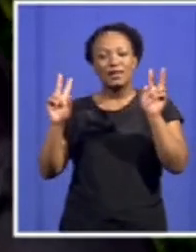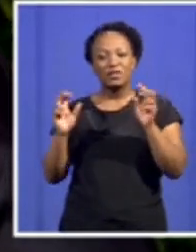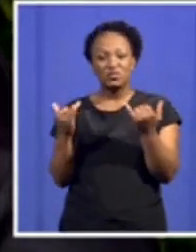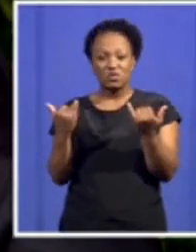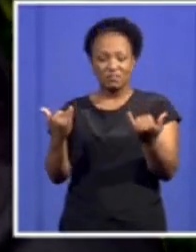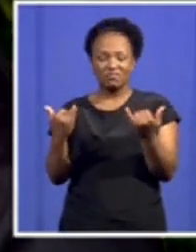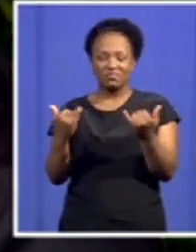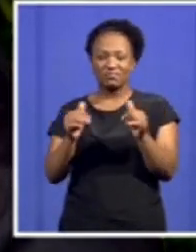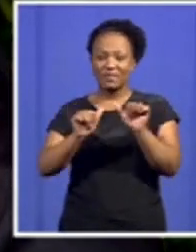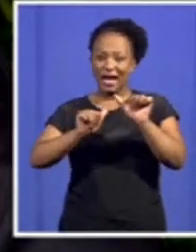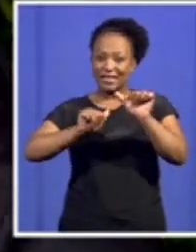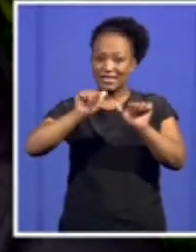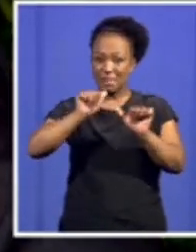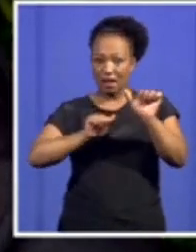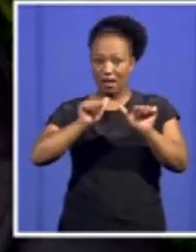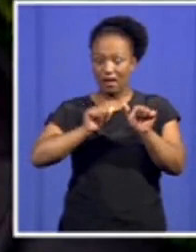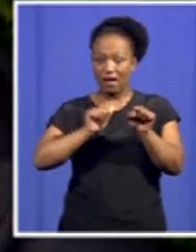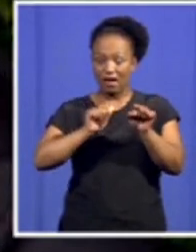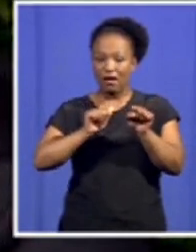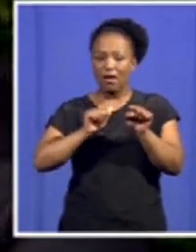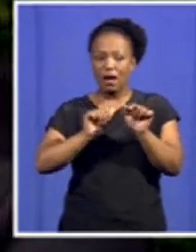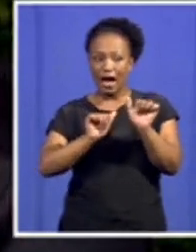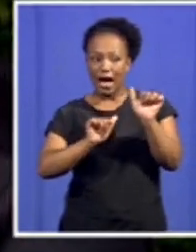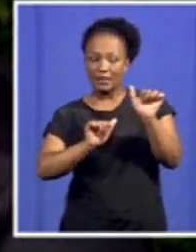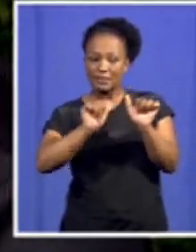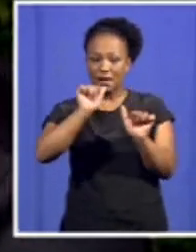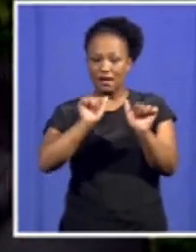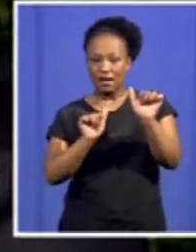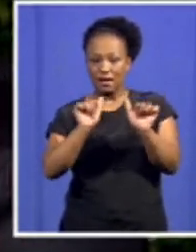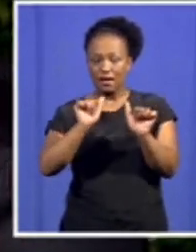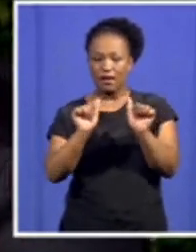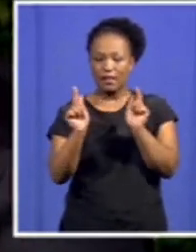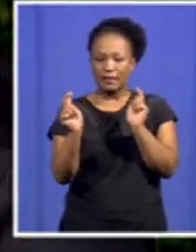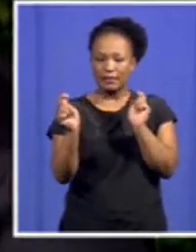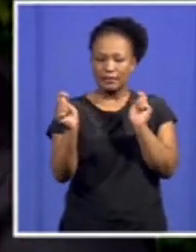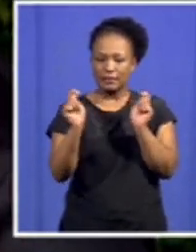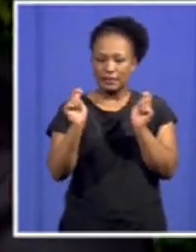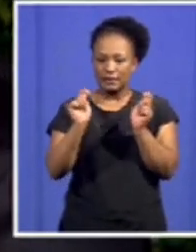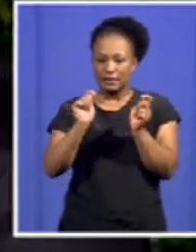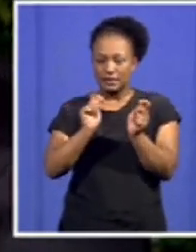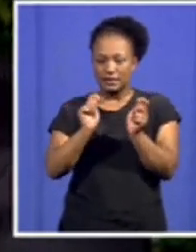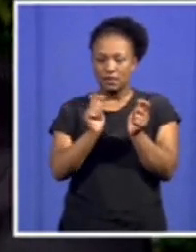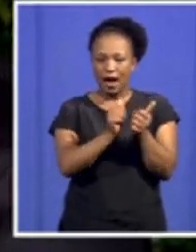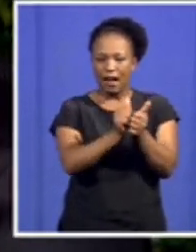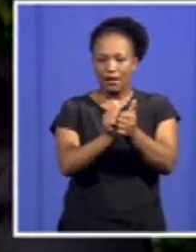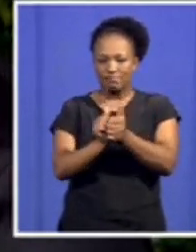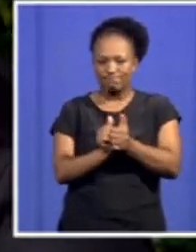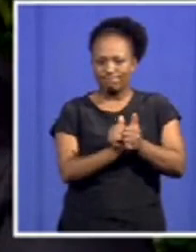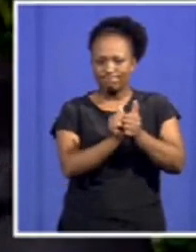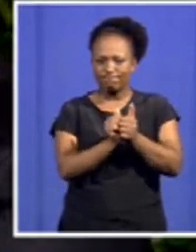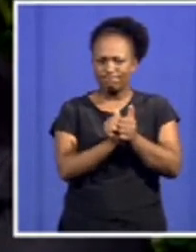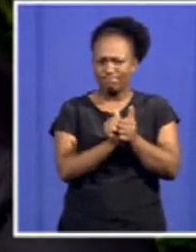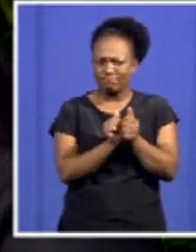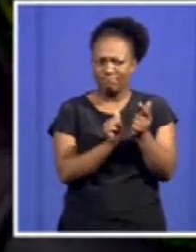reconfiguration of the alliance. In that, we're checking how the alliance has been reconfigured